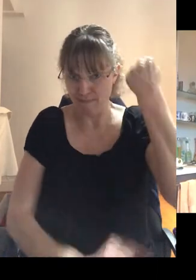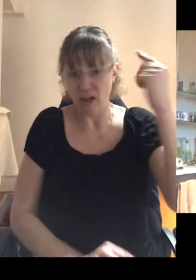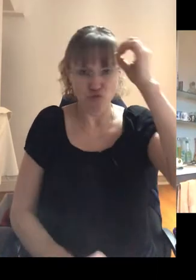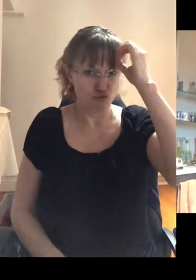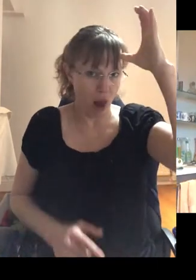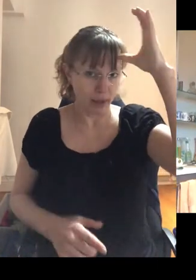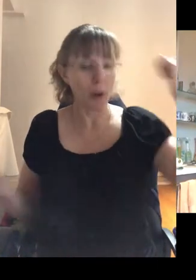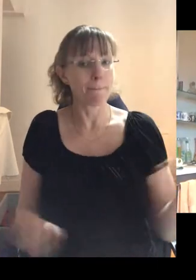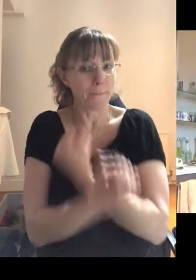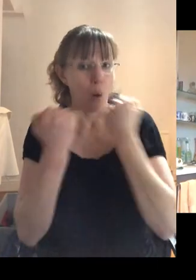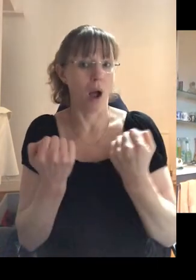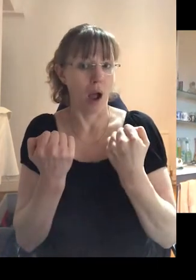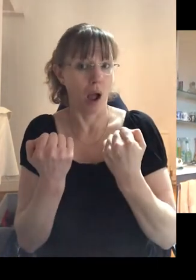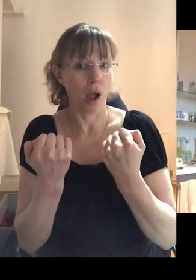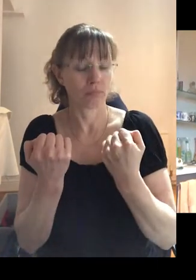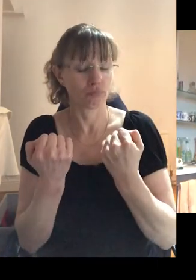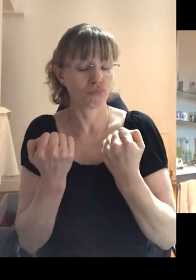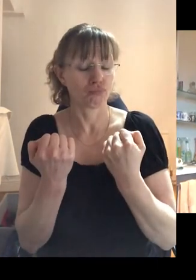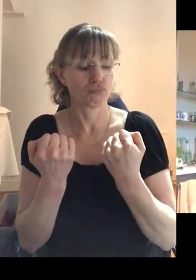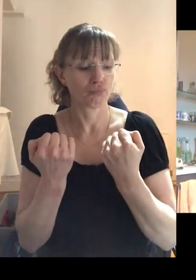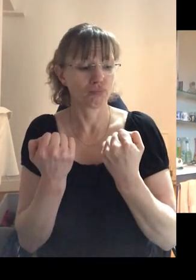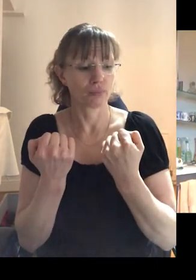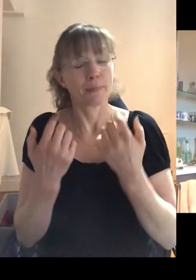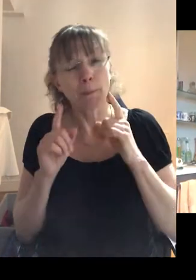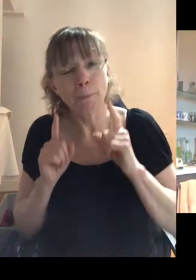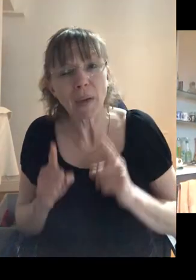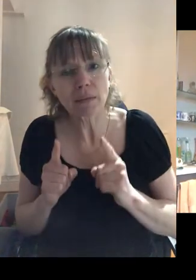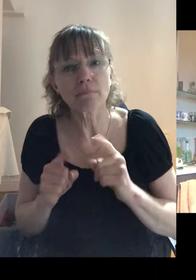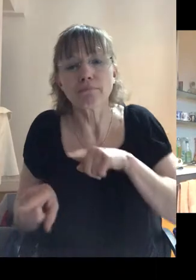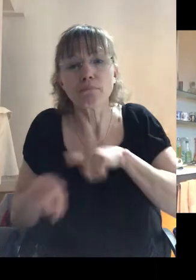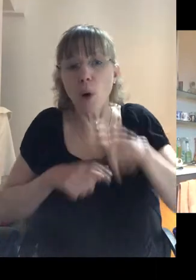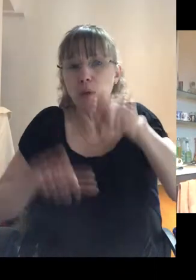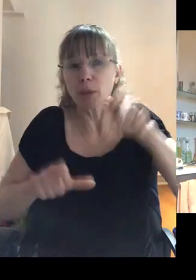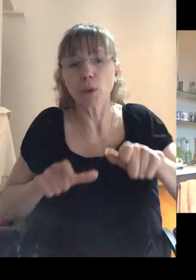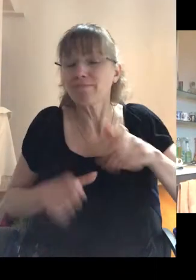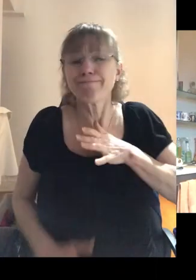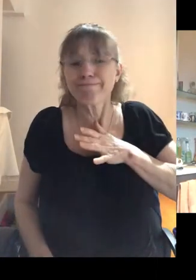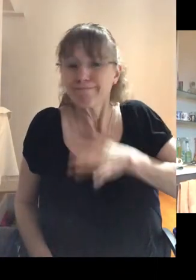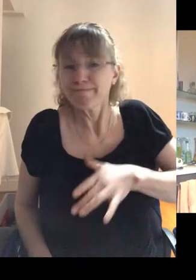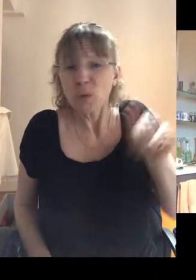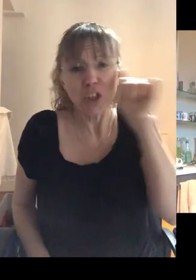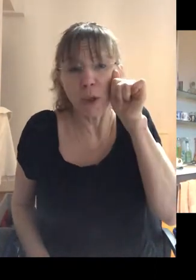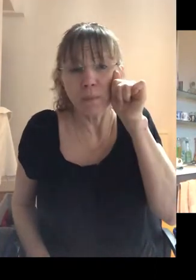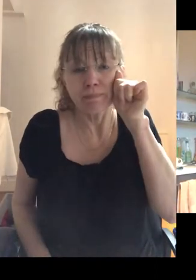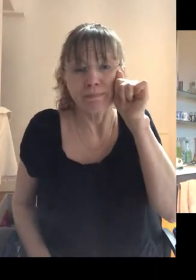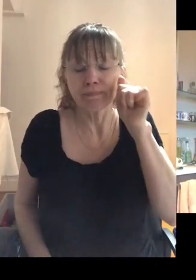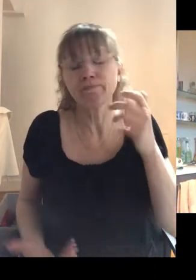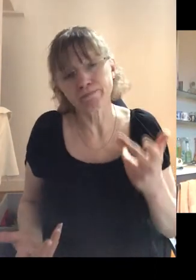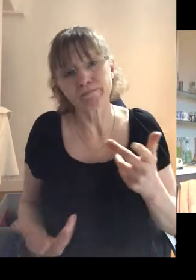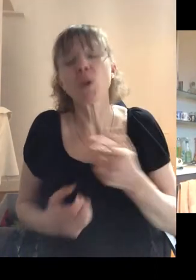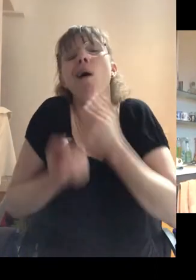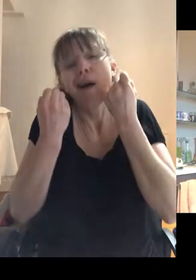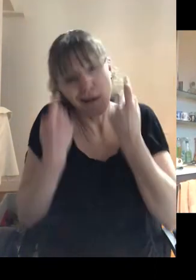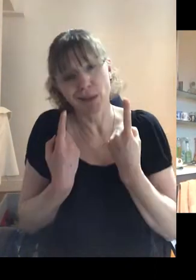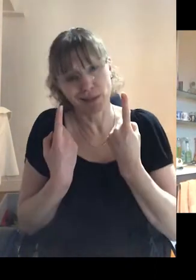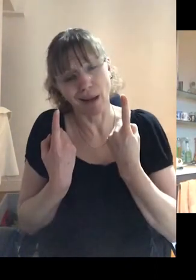is power. Um, uh, but, but most people didn't want to know at that point. Um, and I